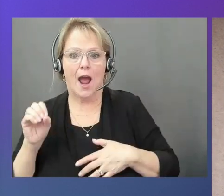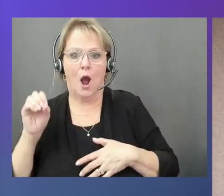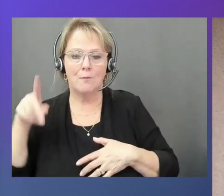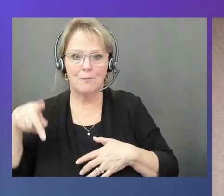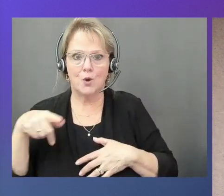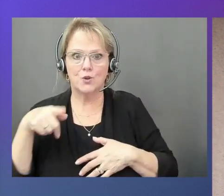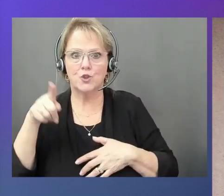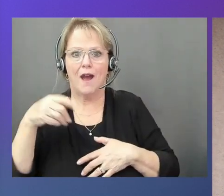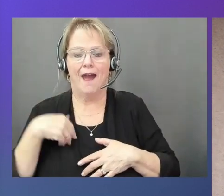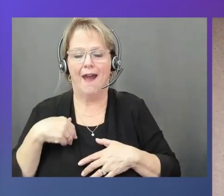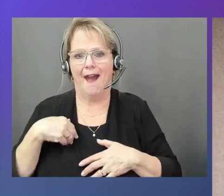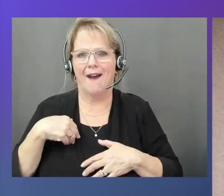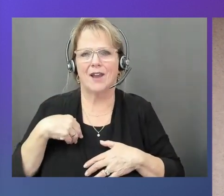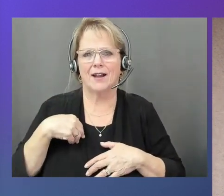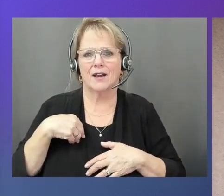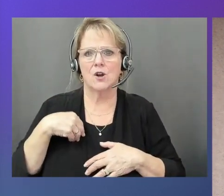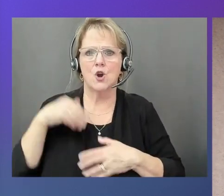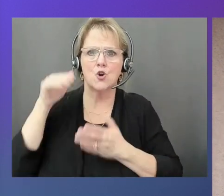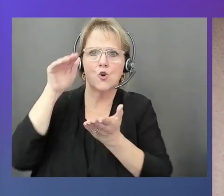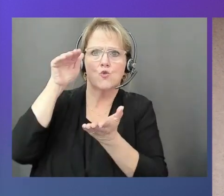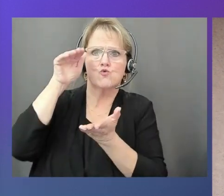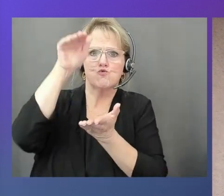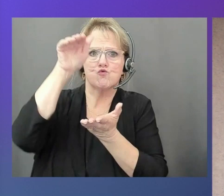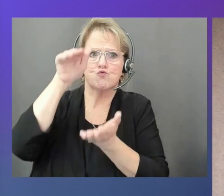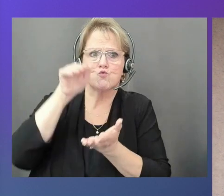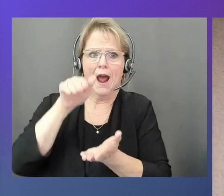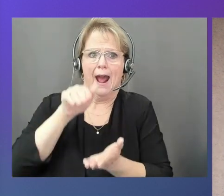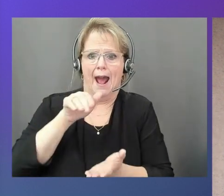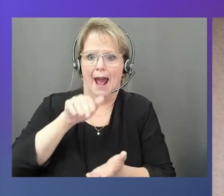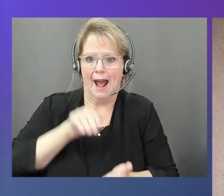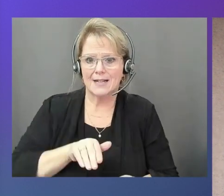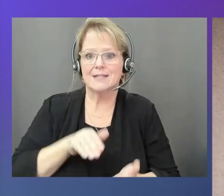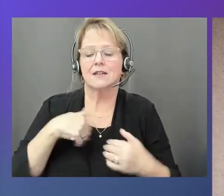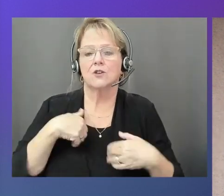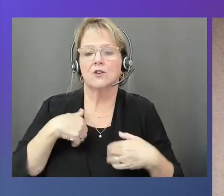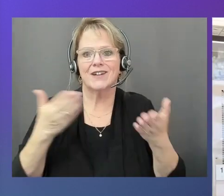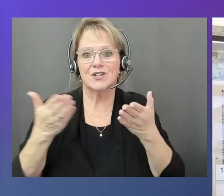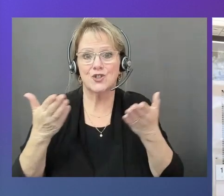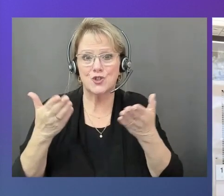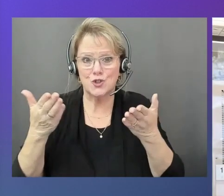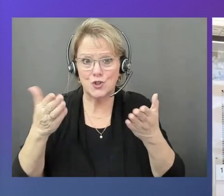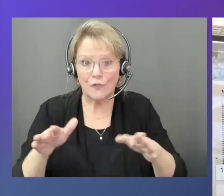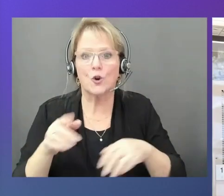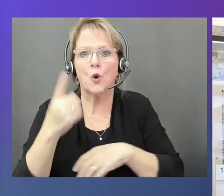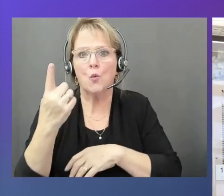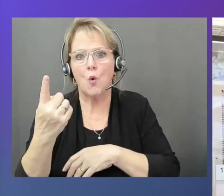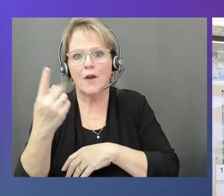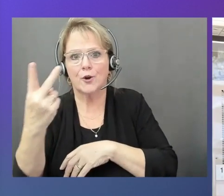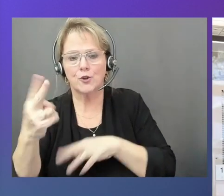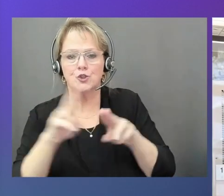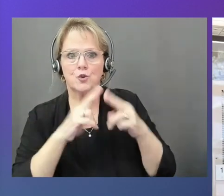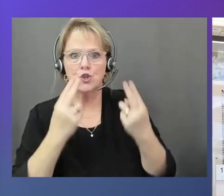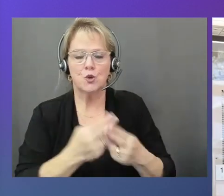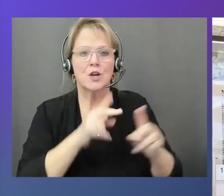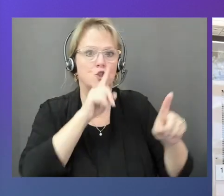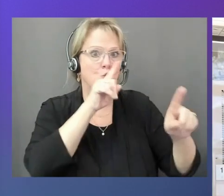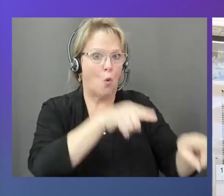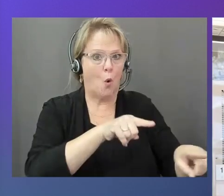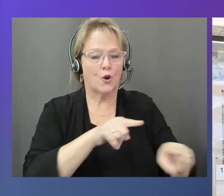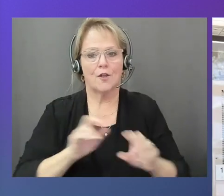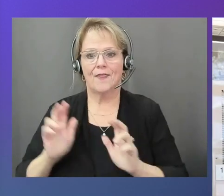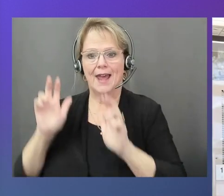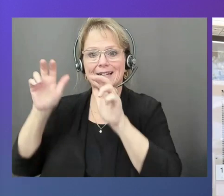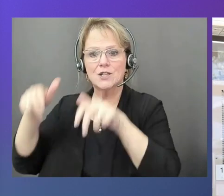racks that are like full racks, you can see right there. You also have the server that is like one to two units. You order it, it gets installed at your location.